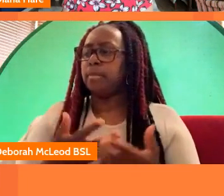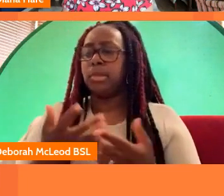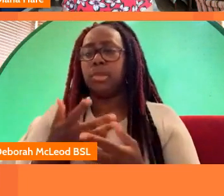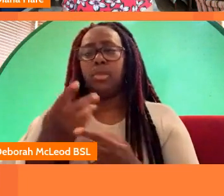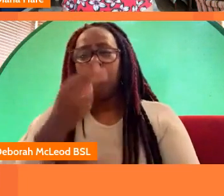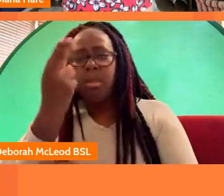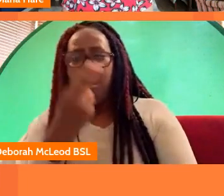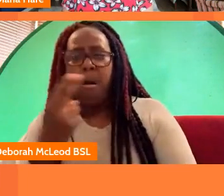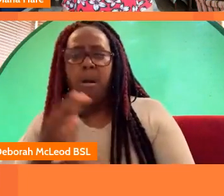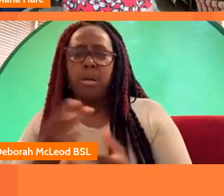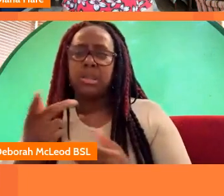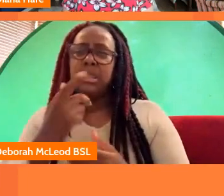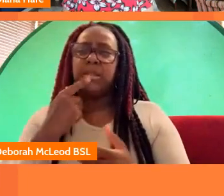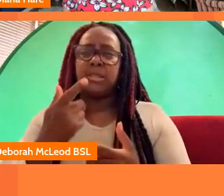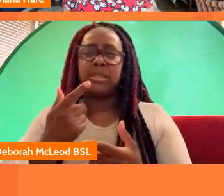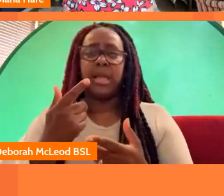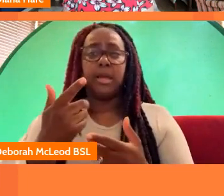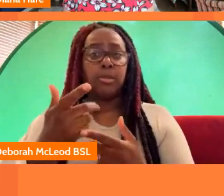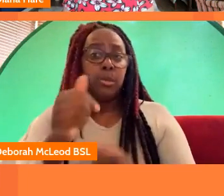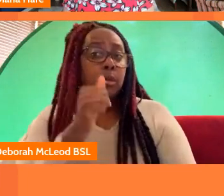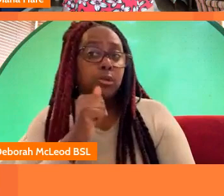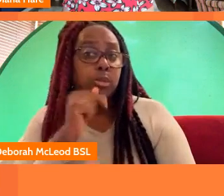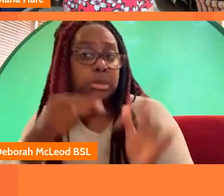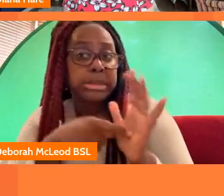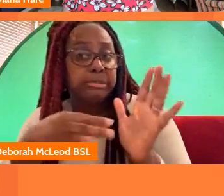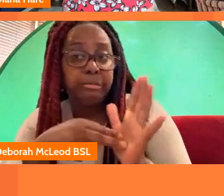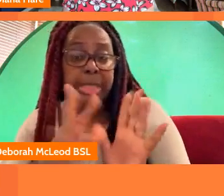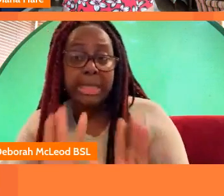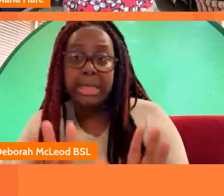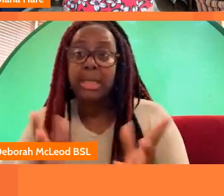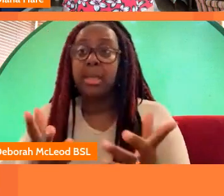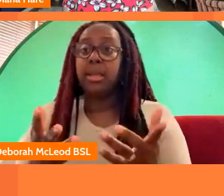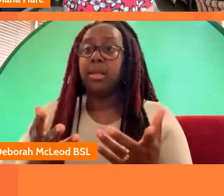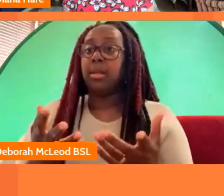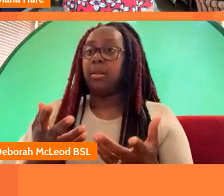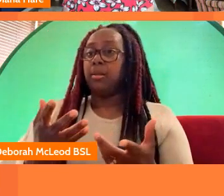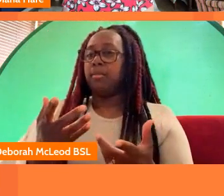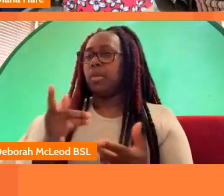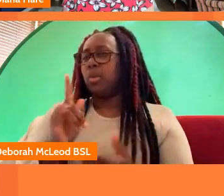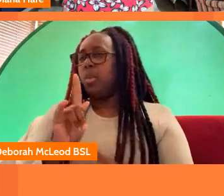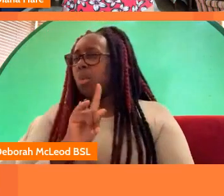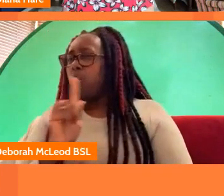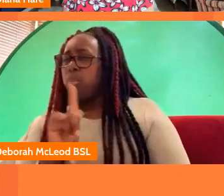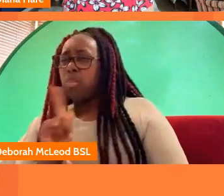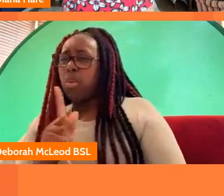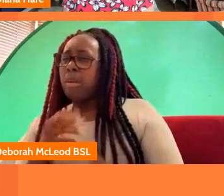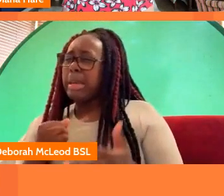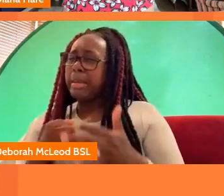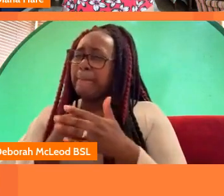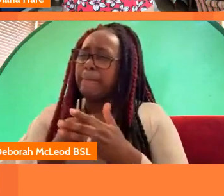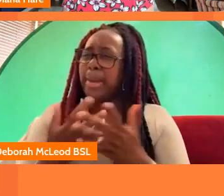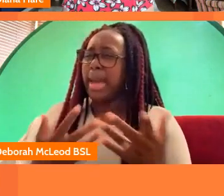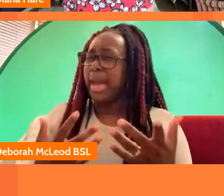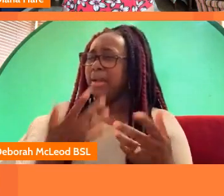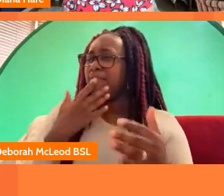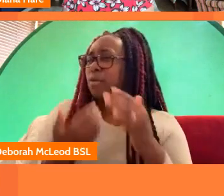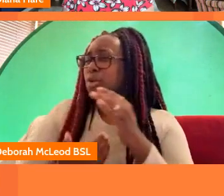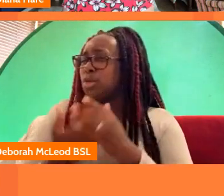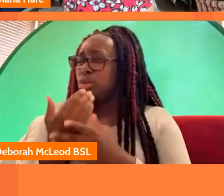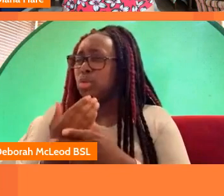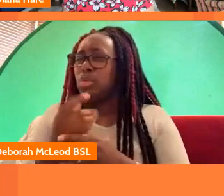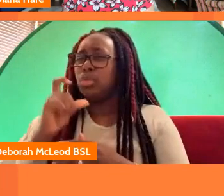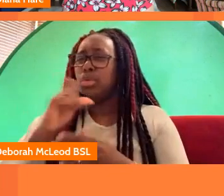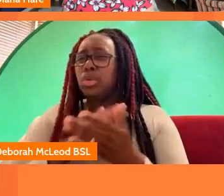artists that you think you can feature onto galaxy if it did and sort of and and also sort of what the impact of the proliferation of new channels